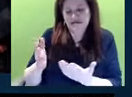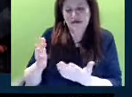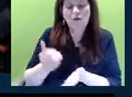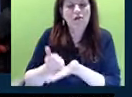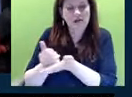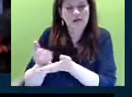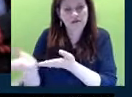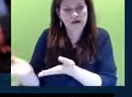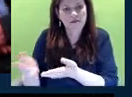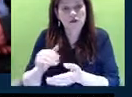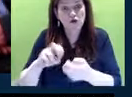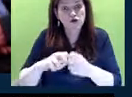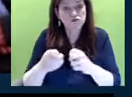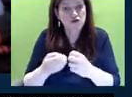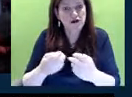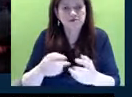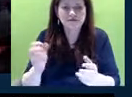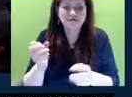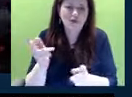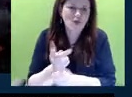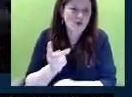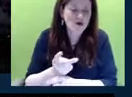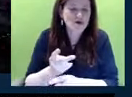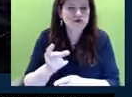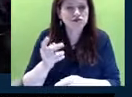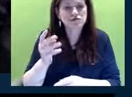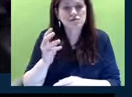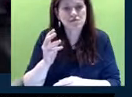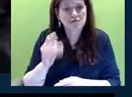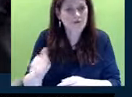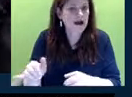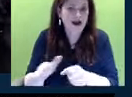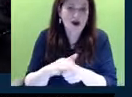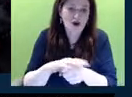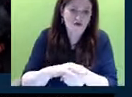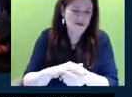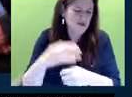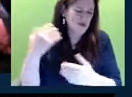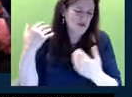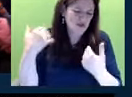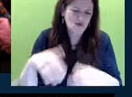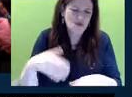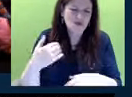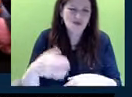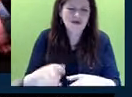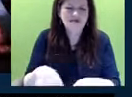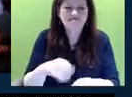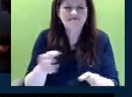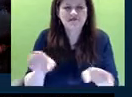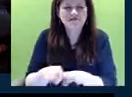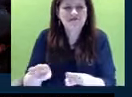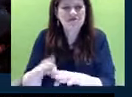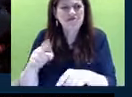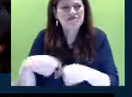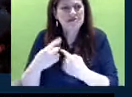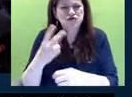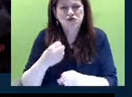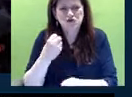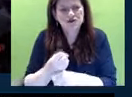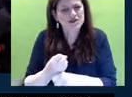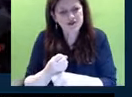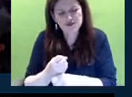Those problems have been exacerbated, clearly, by the COVID-19 lockdowns over the past two years.